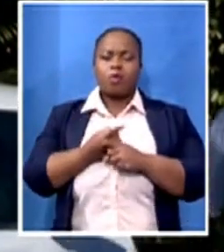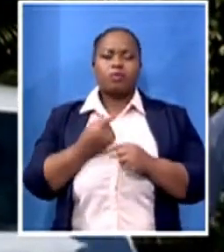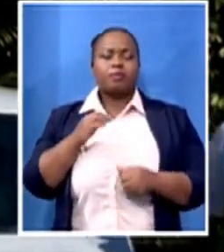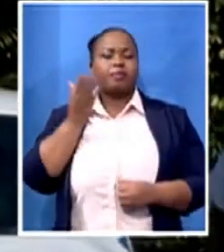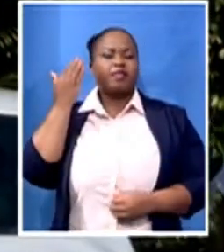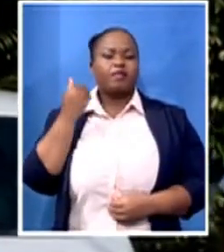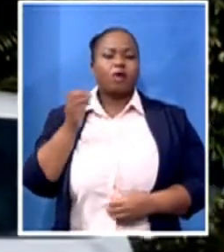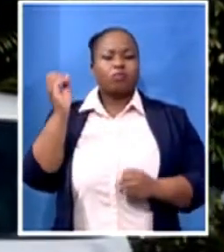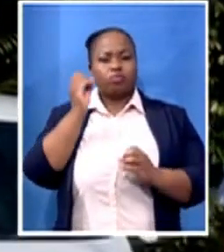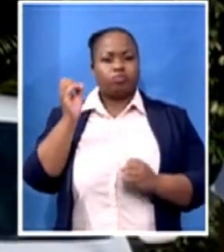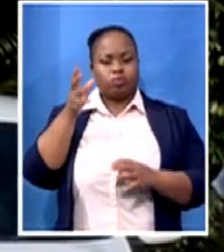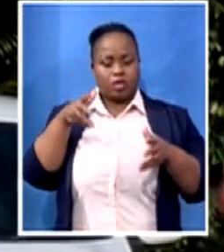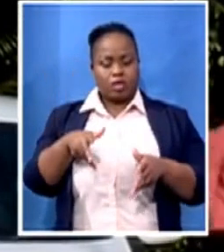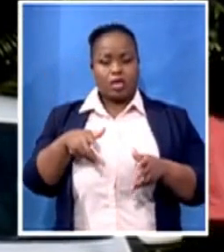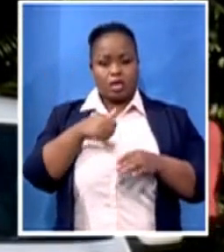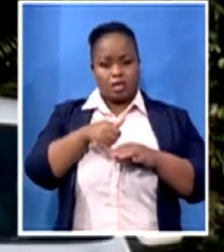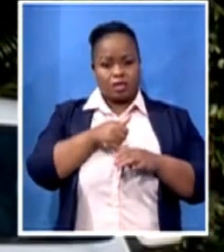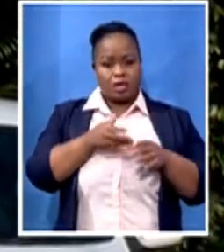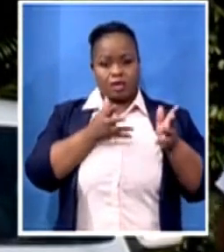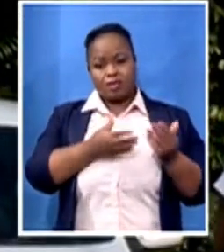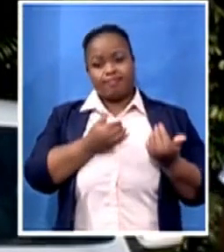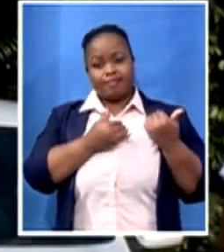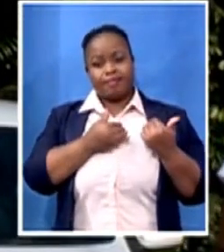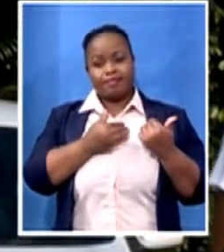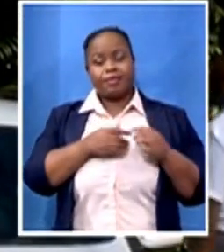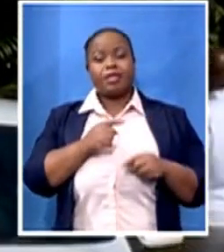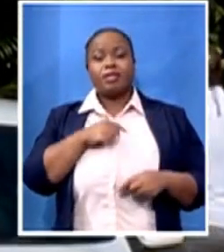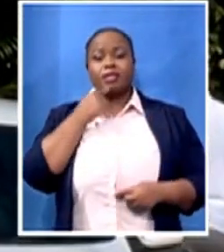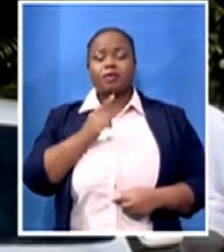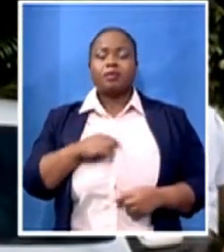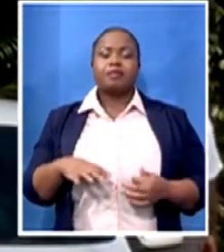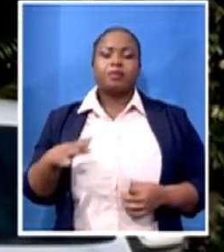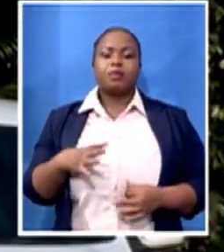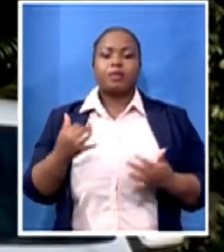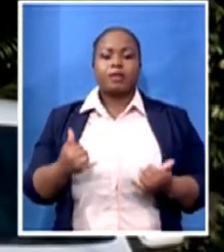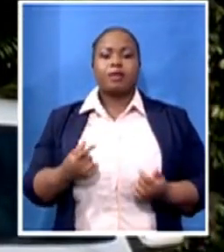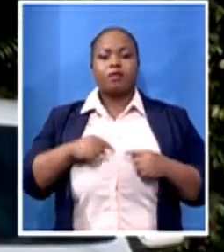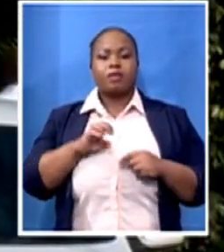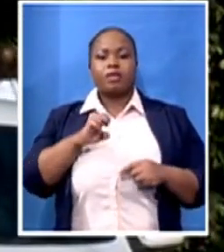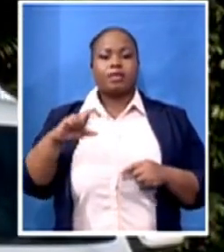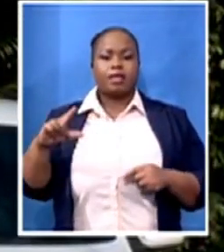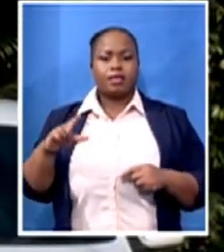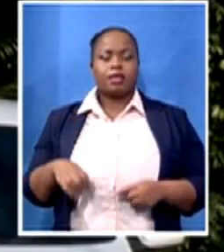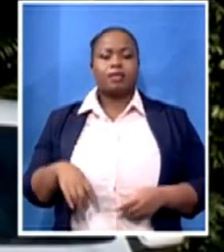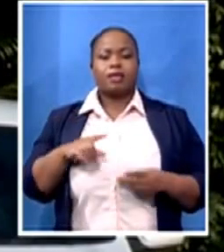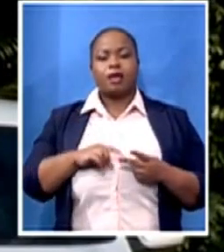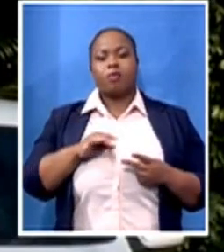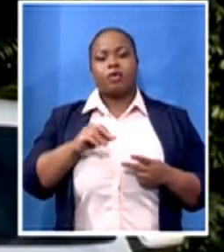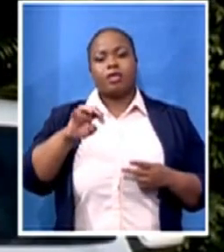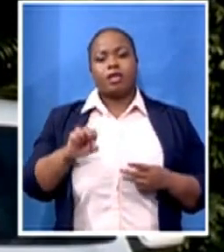resource center. Well, from us here in East London, myself, Abongile Yankis, and colleague,